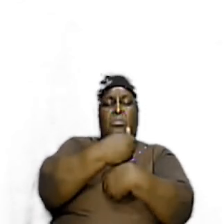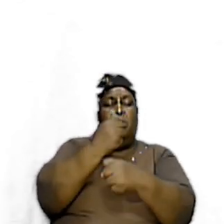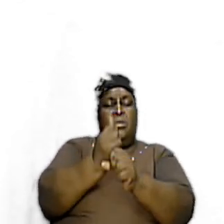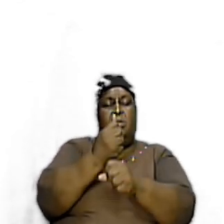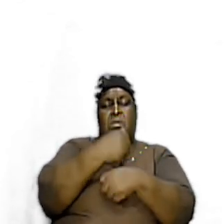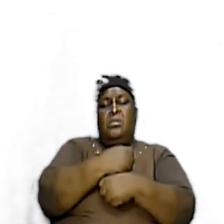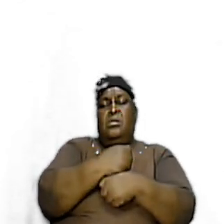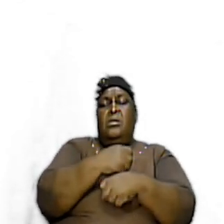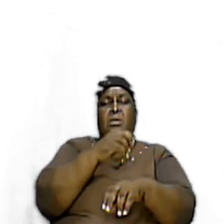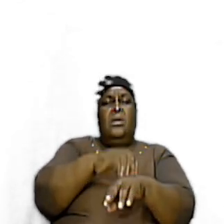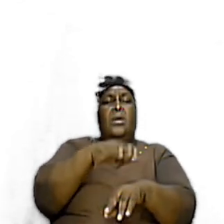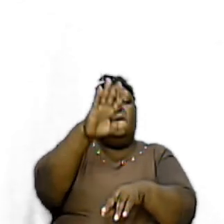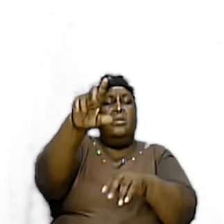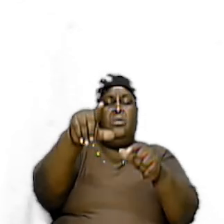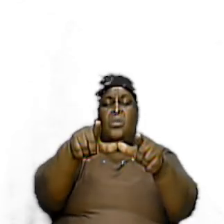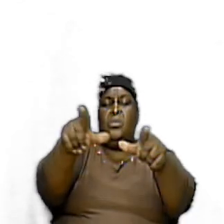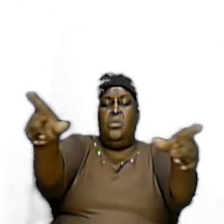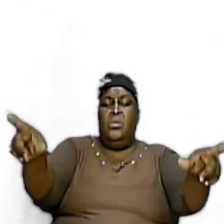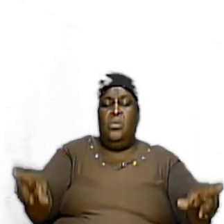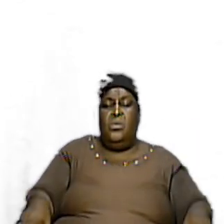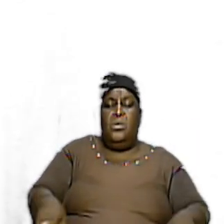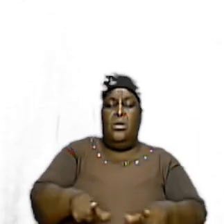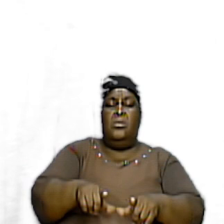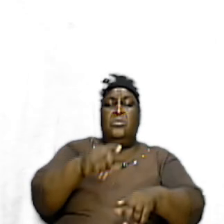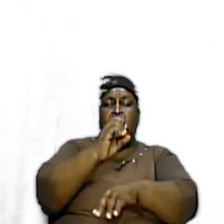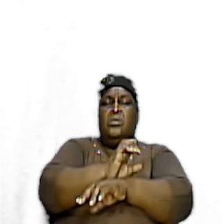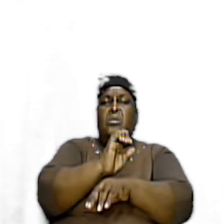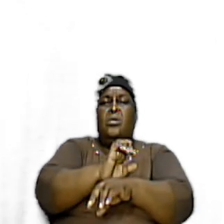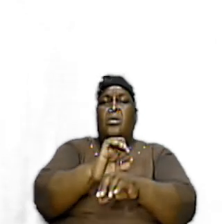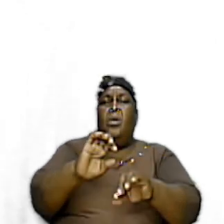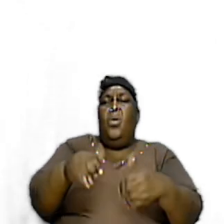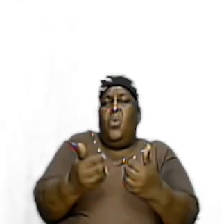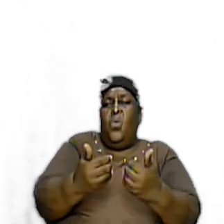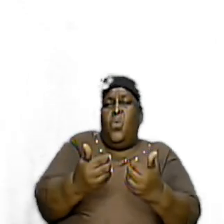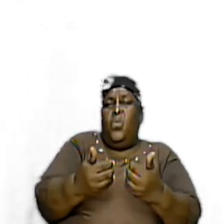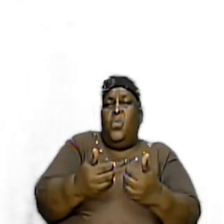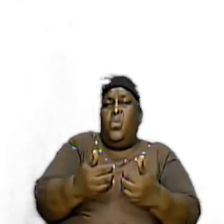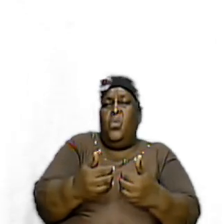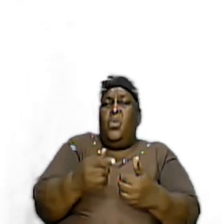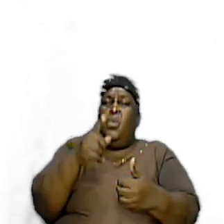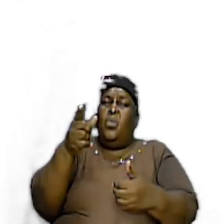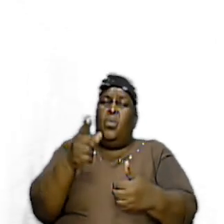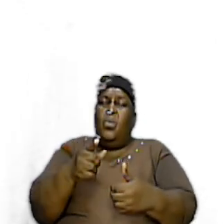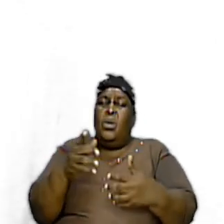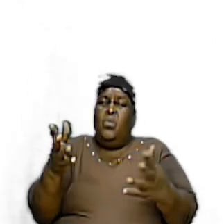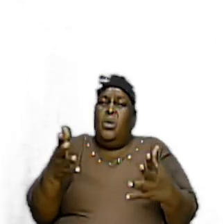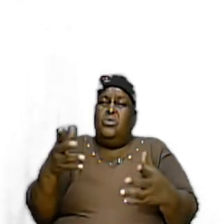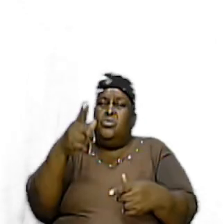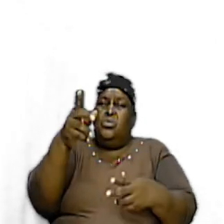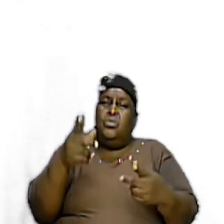At Your Local Assembly How You Treat With God In Your Local Assembly